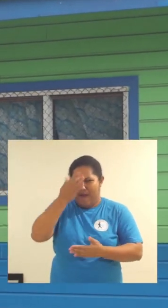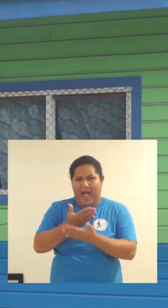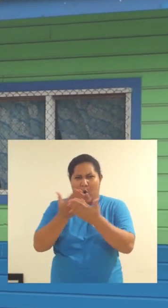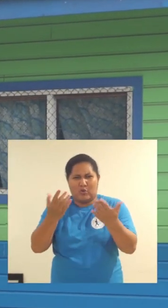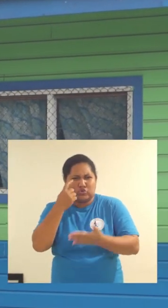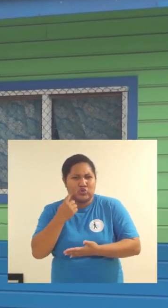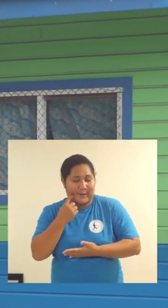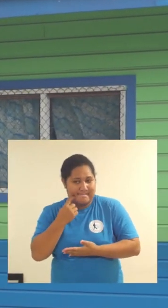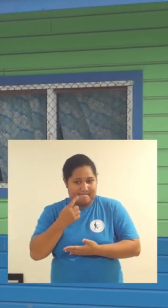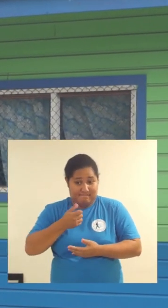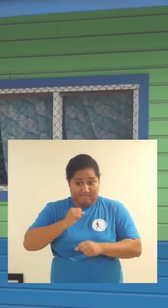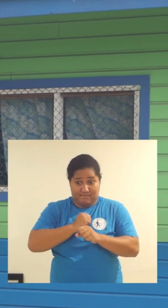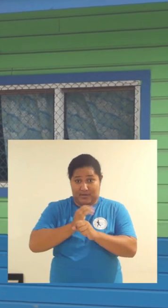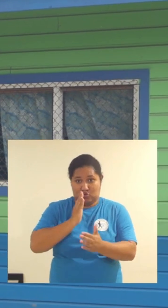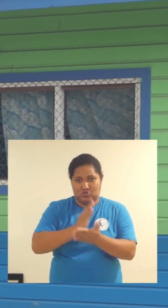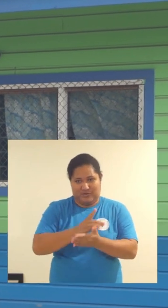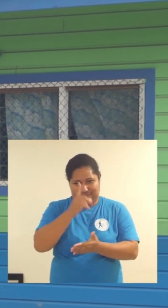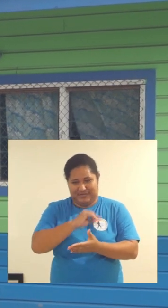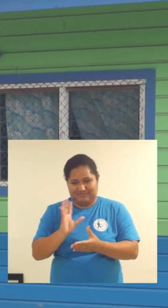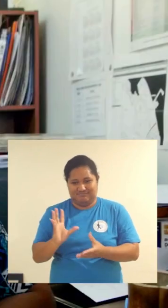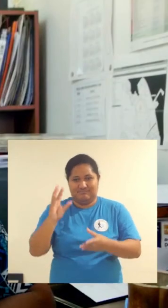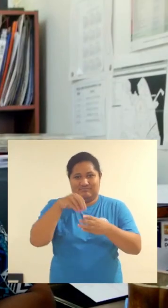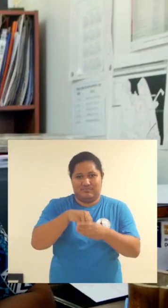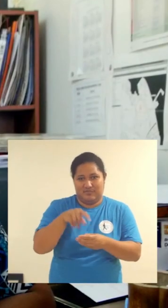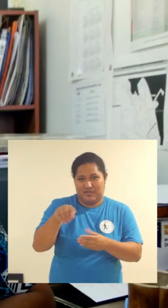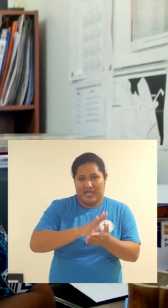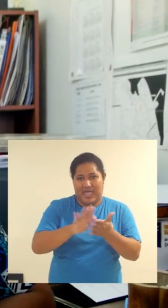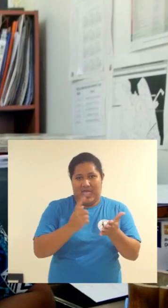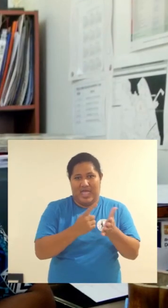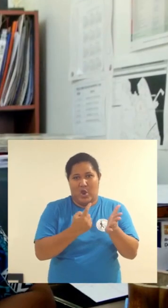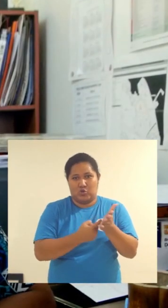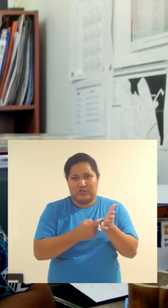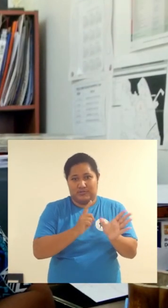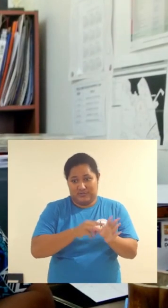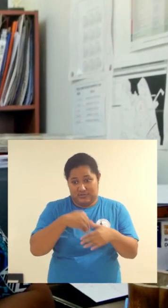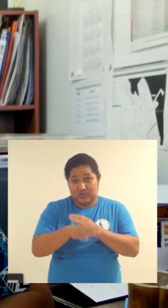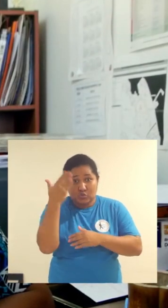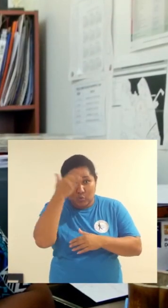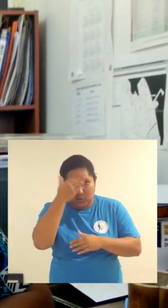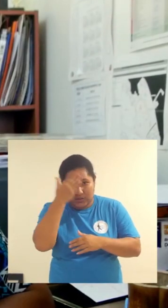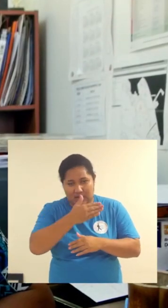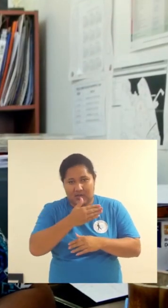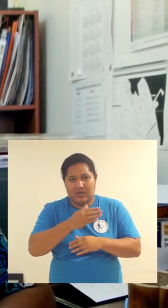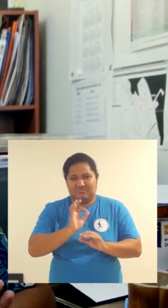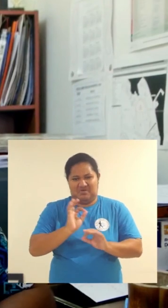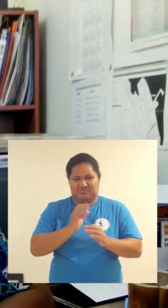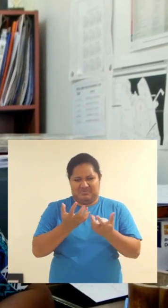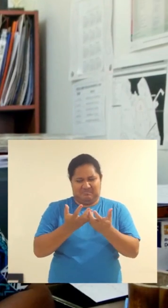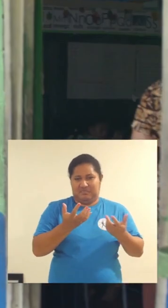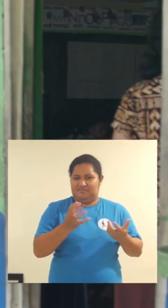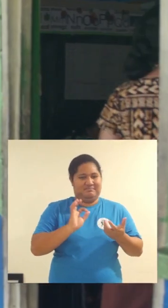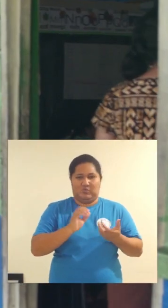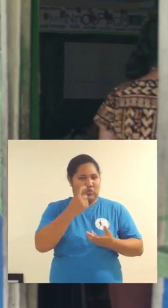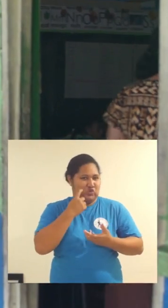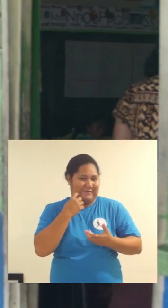a year take them out to manna oh my head external only well I'll be a two way all know yeah see see